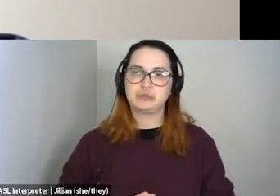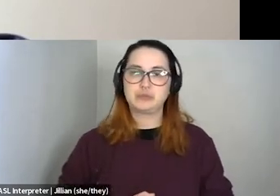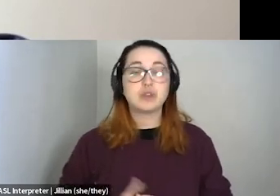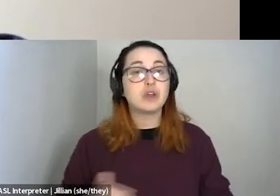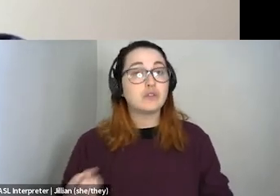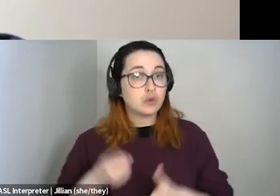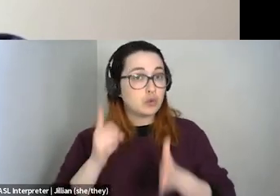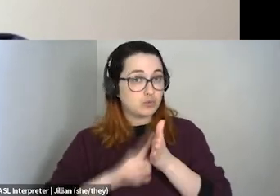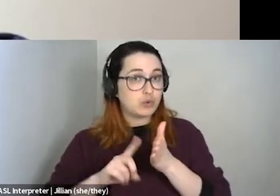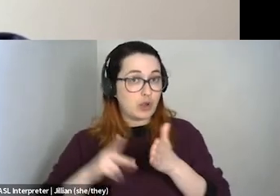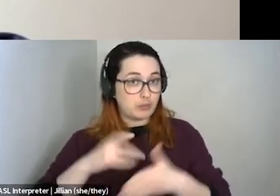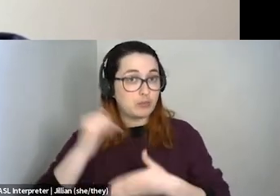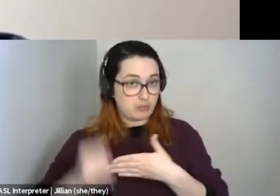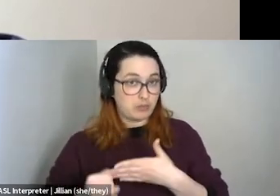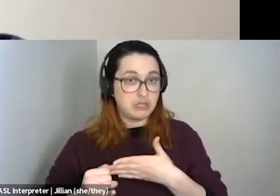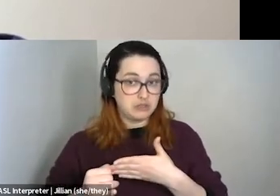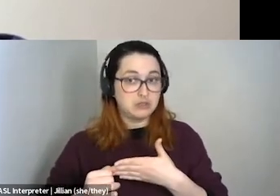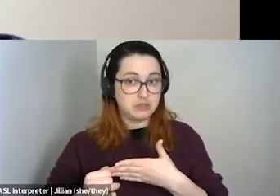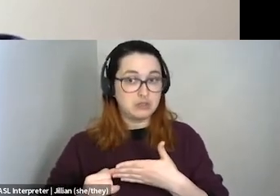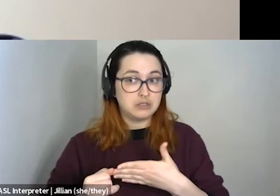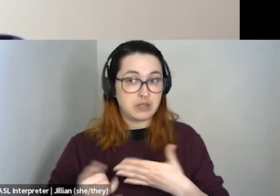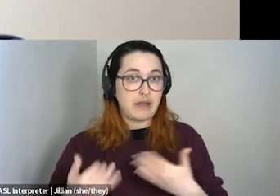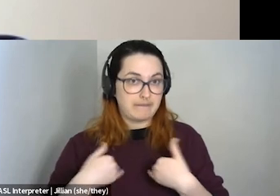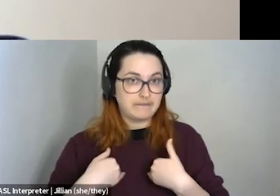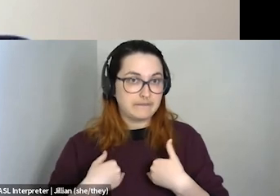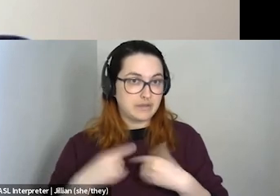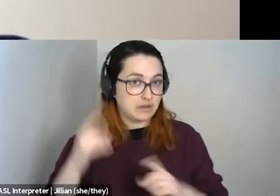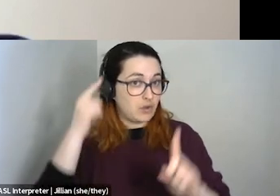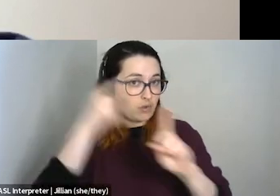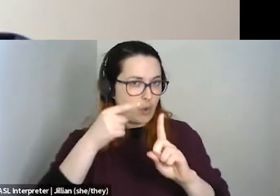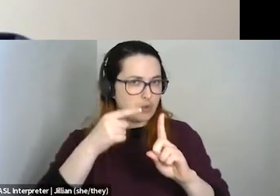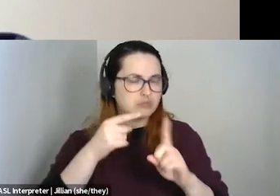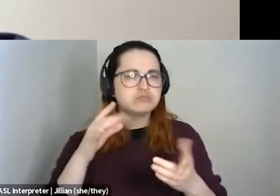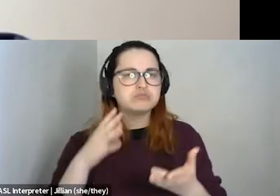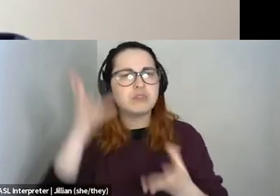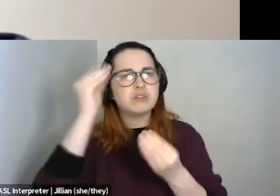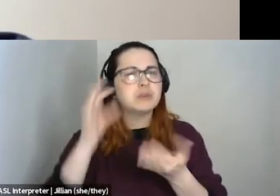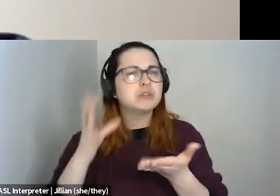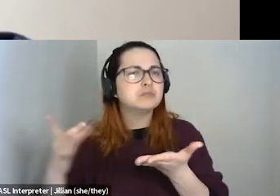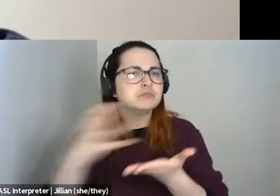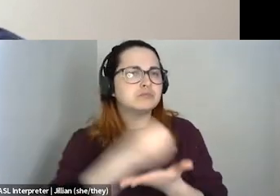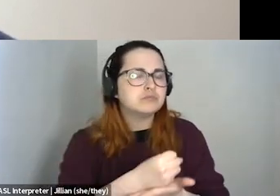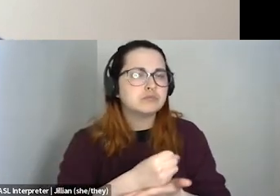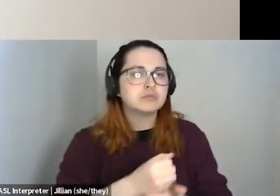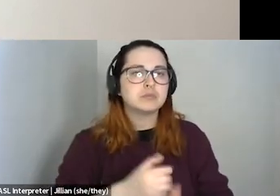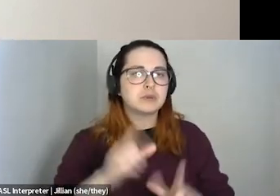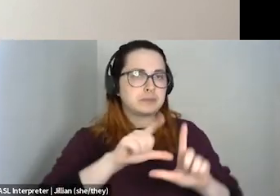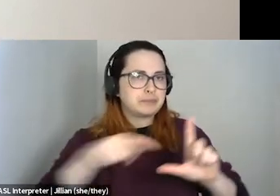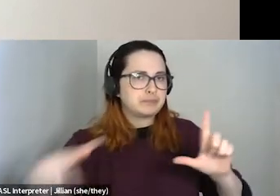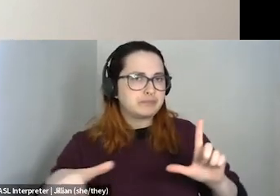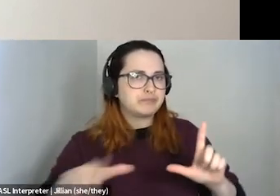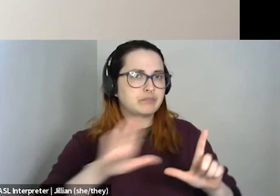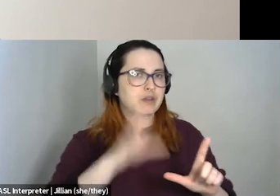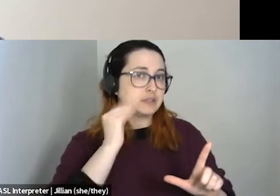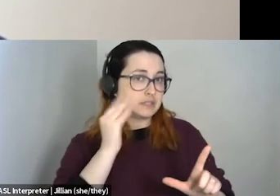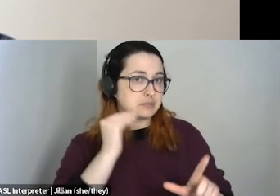projects to try to gather more information about what queer and trans, uh, folks face in rural communities in terms of healthcare.